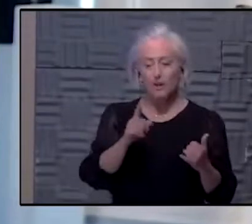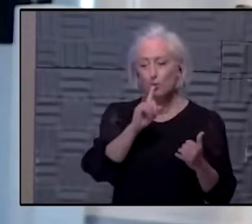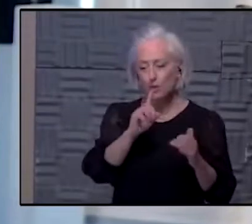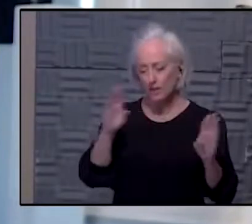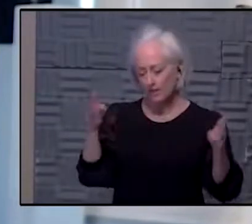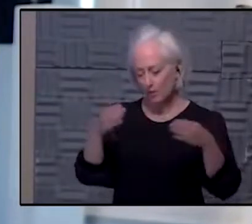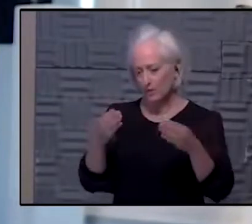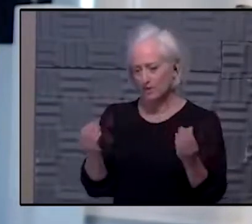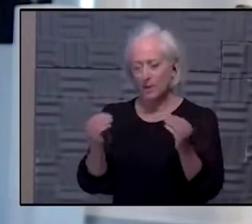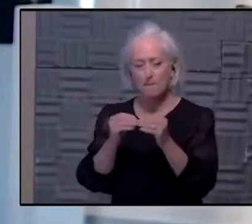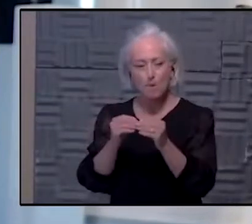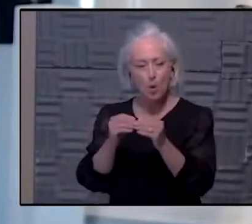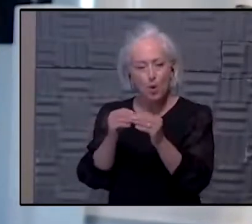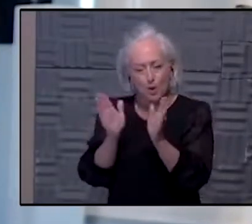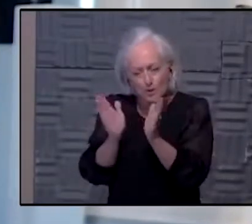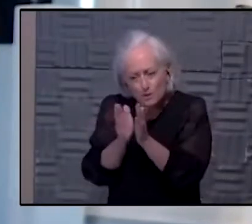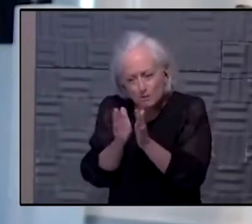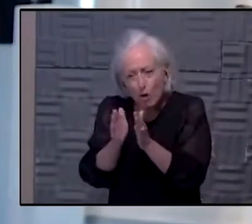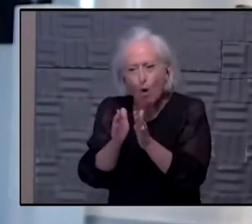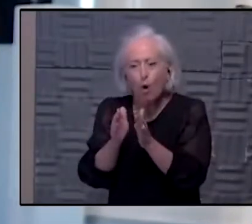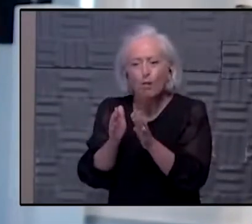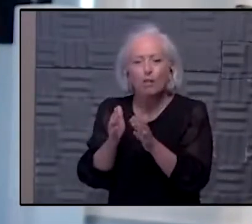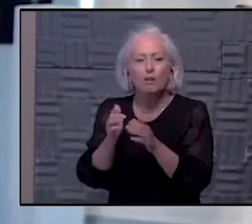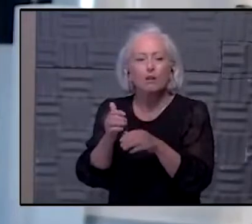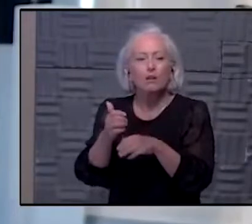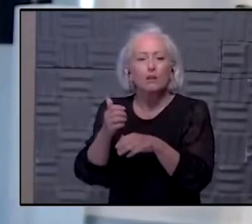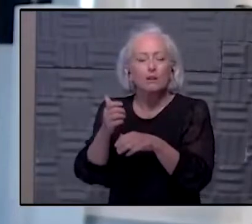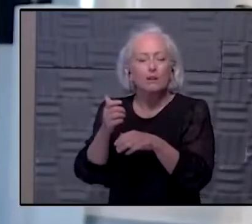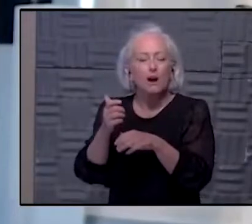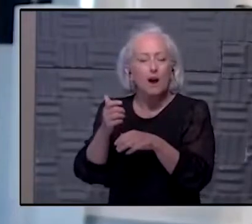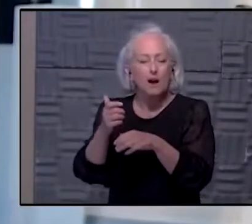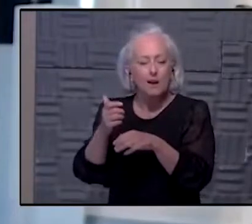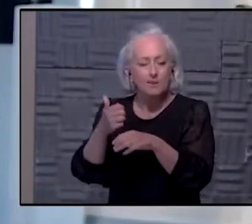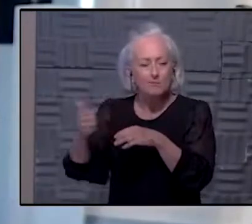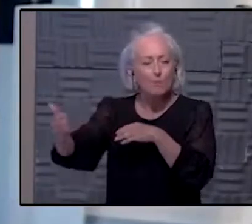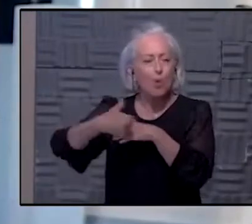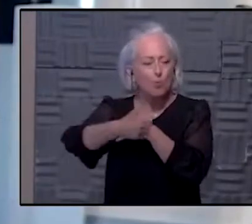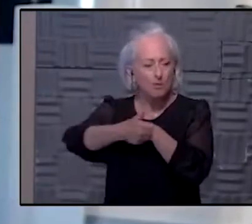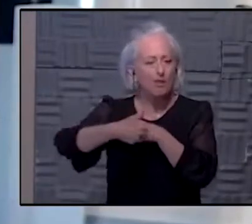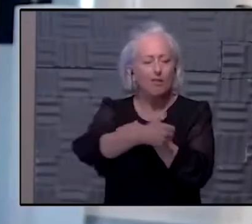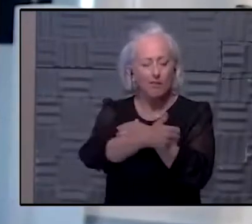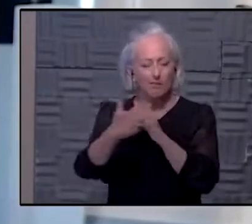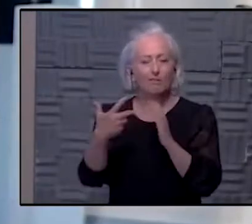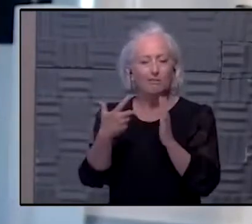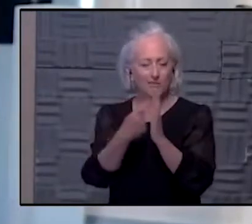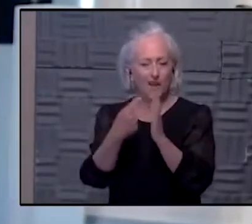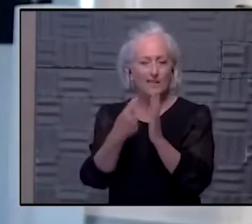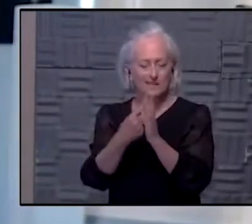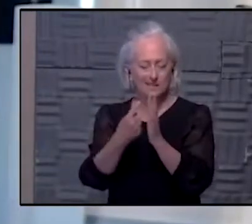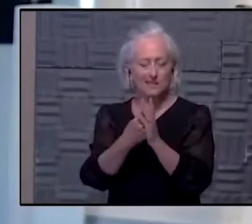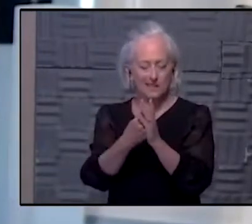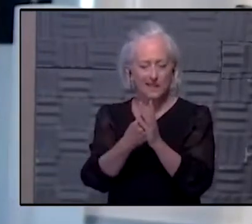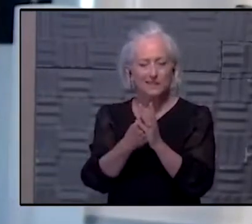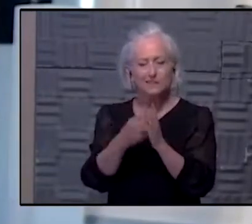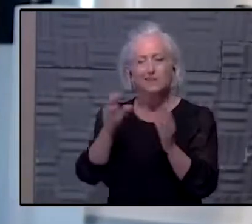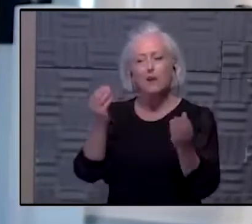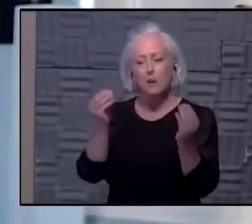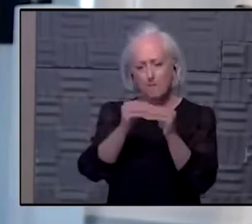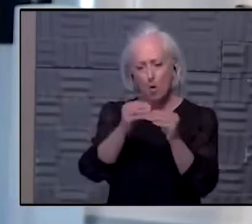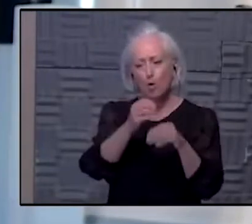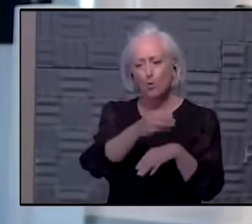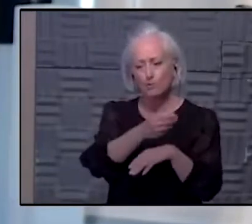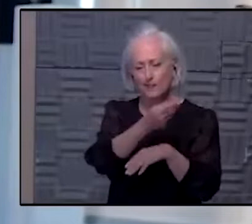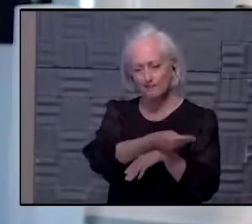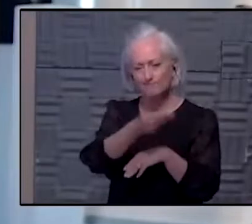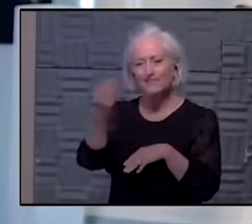mobile clinics. And then as we get more and more vaccine into private offices, it's kind of playing the